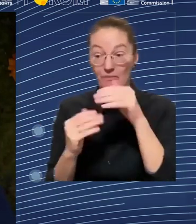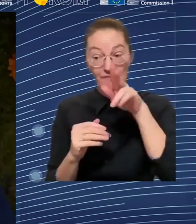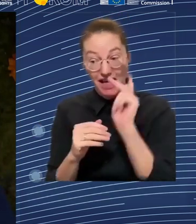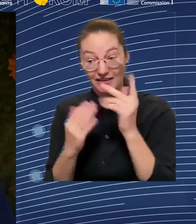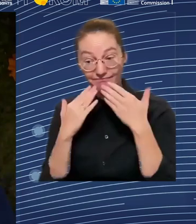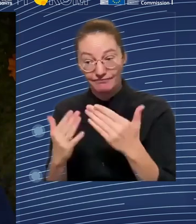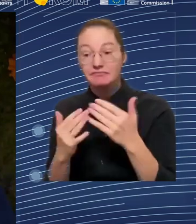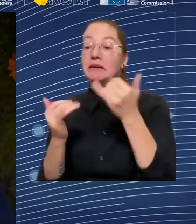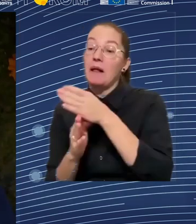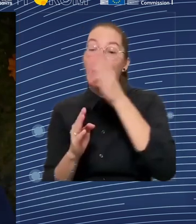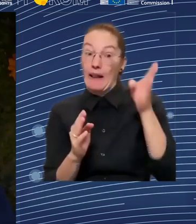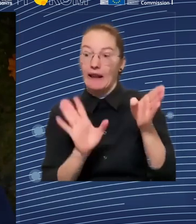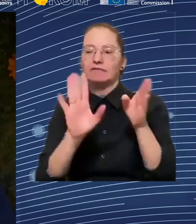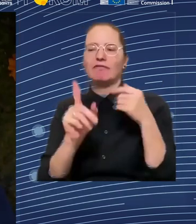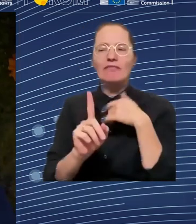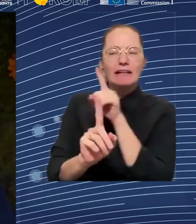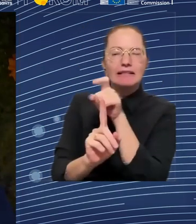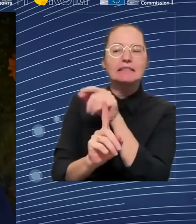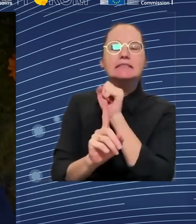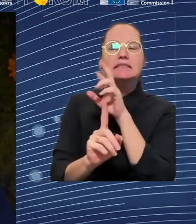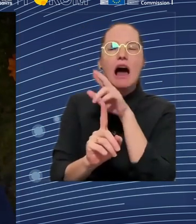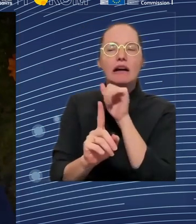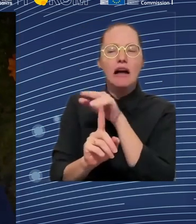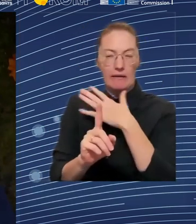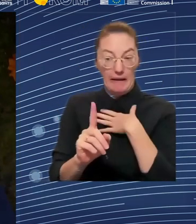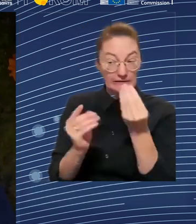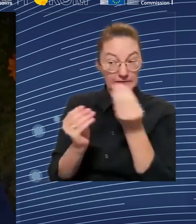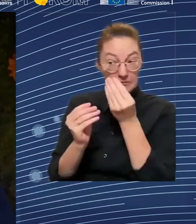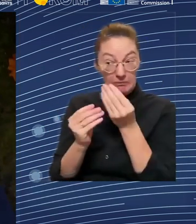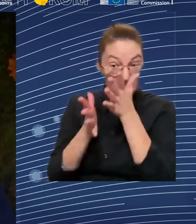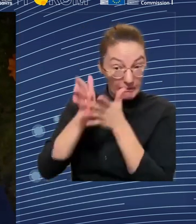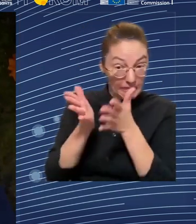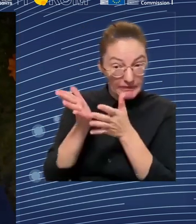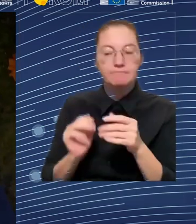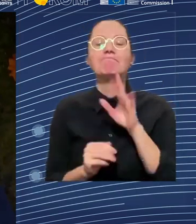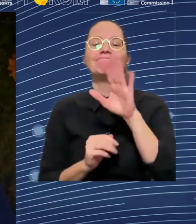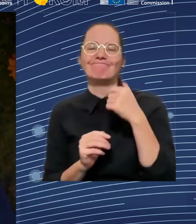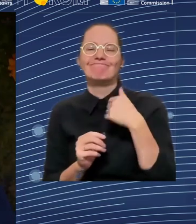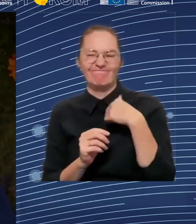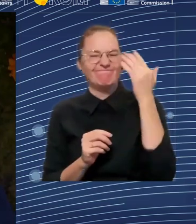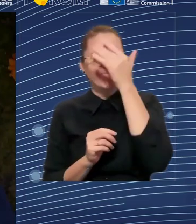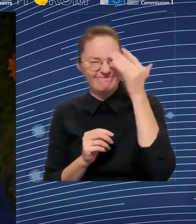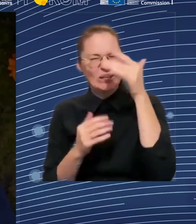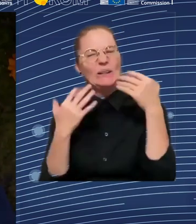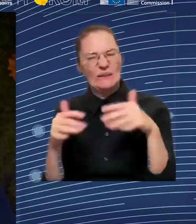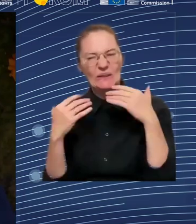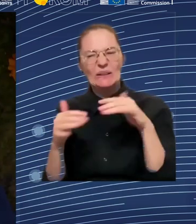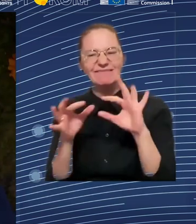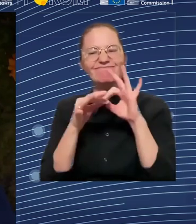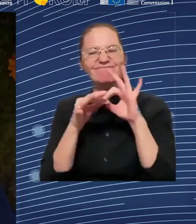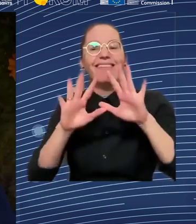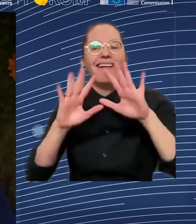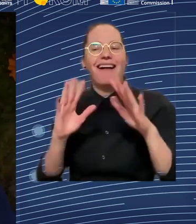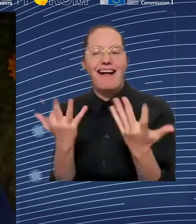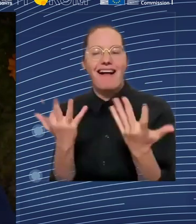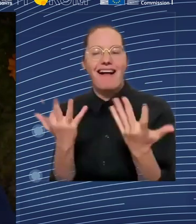measure properly. At ISAC, you know, we do a lot of quantitative, and then data for us are like gold, right? And then my question to you, Mark,